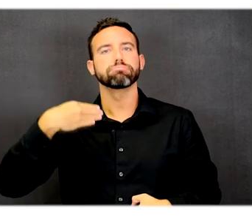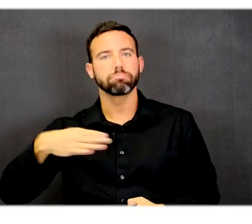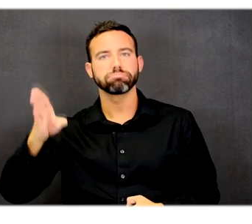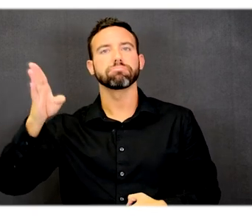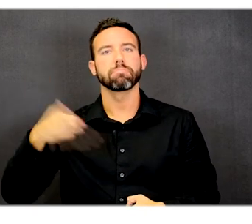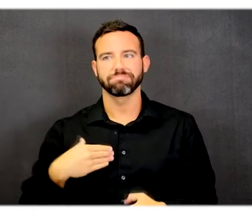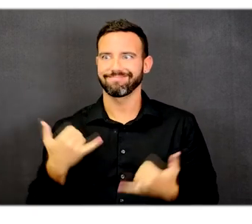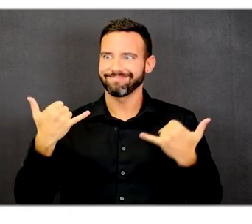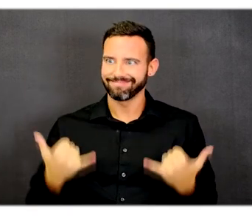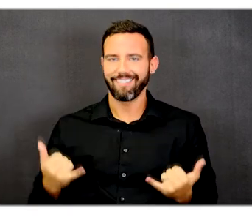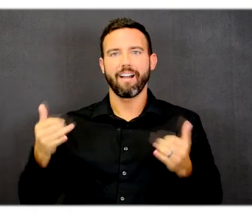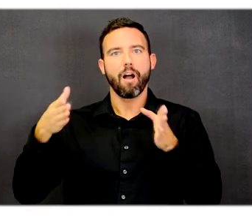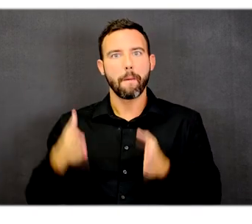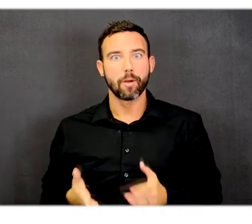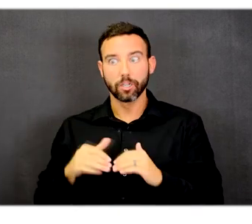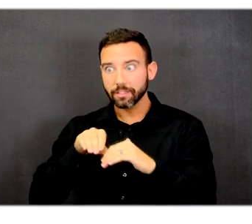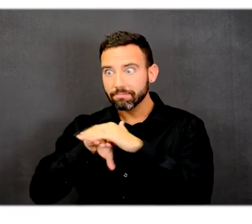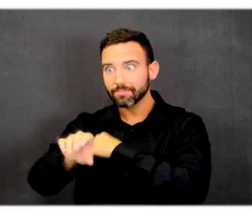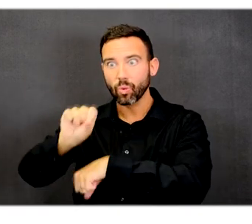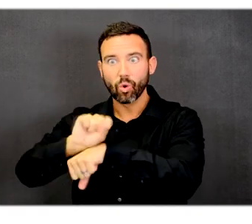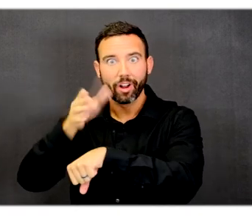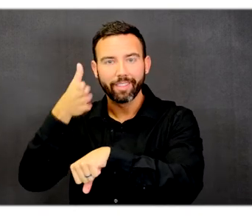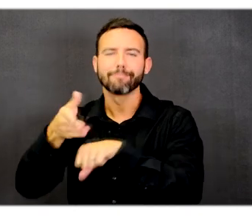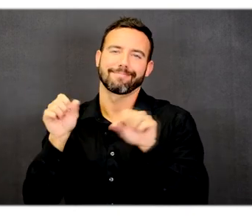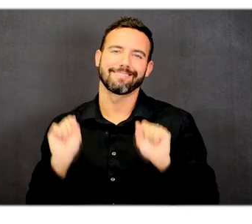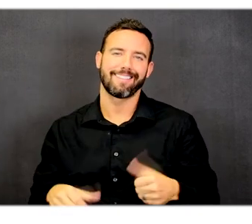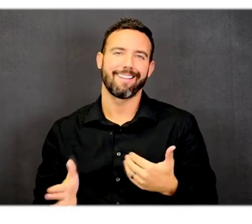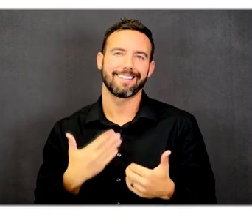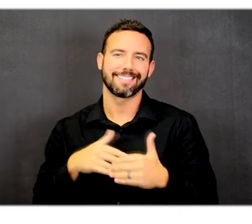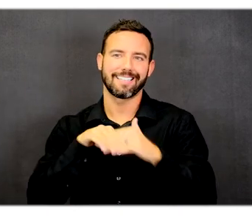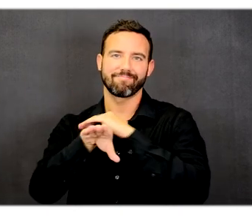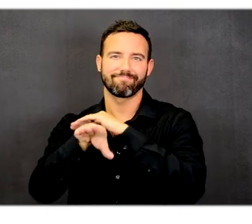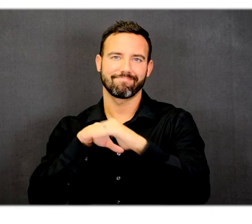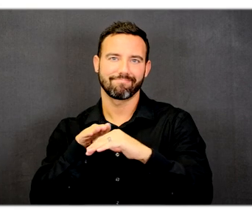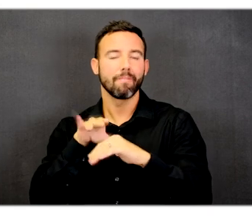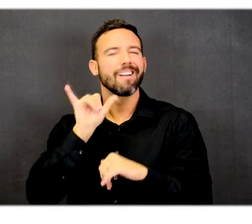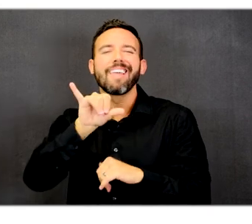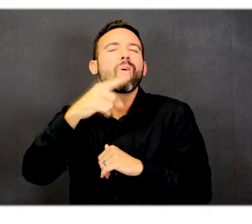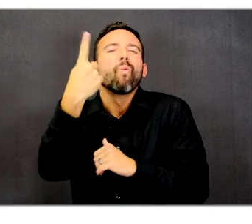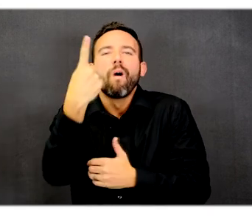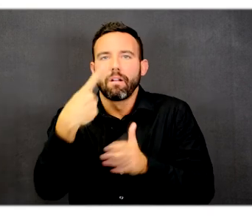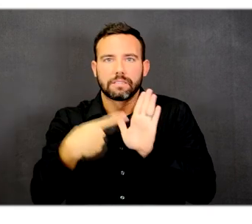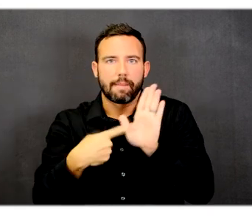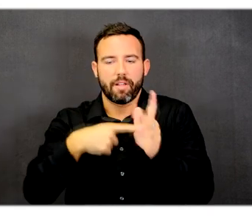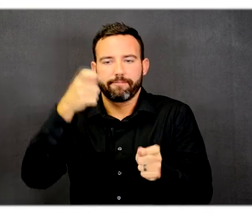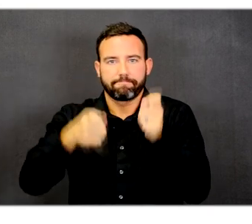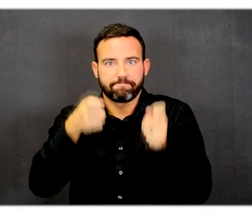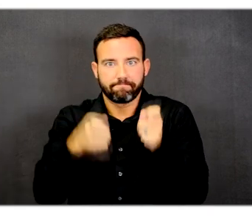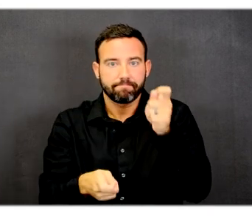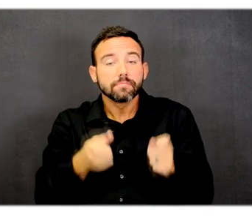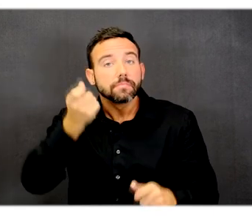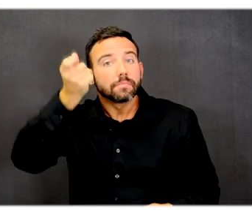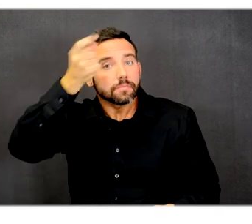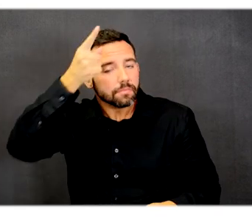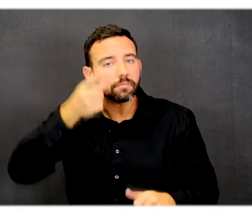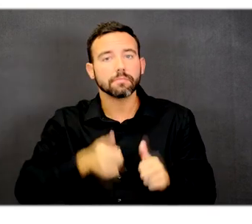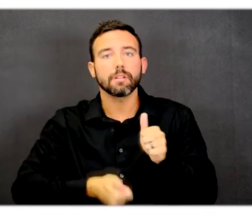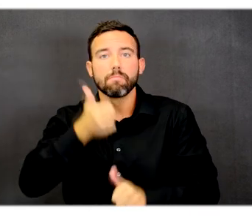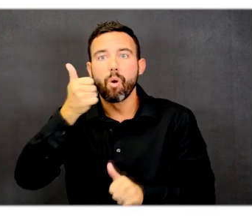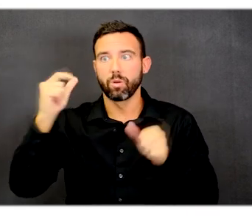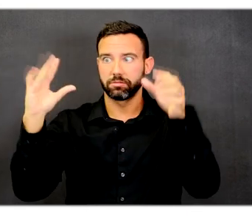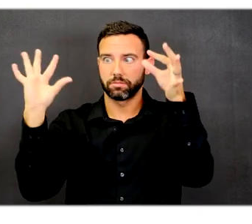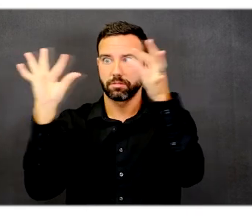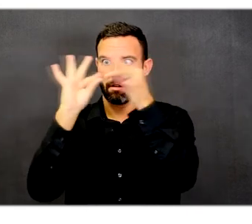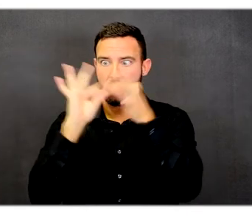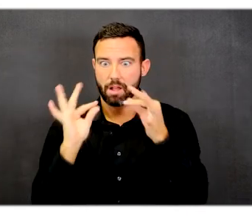that might want to work in the coffee shop area. This is just one example. However, the majority of the comments targeted